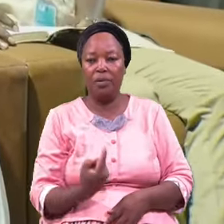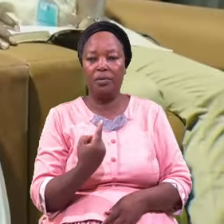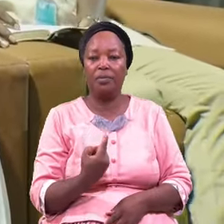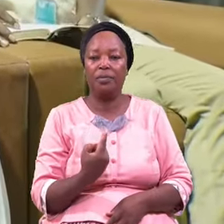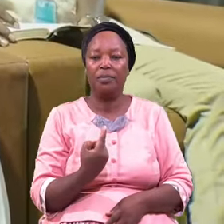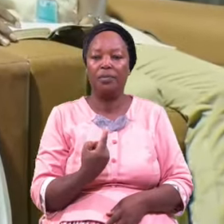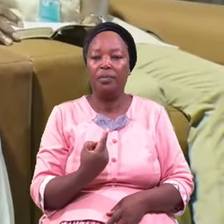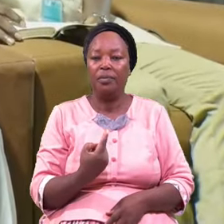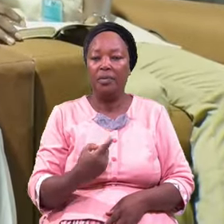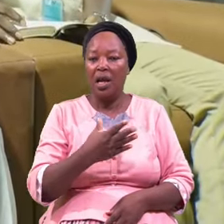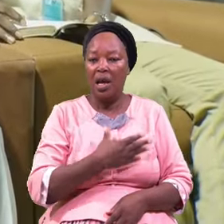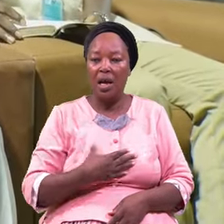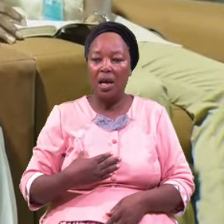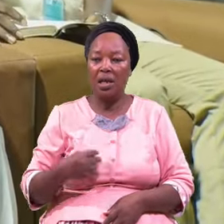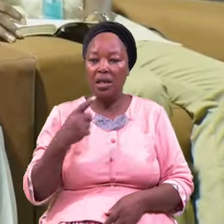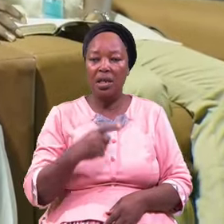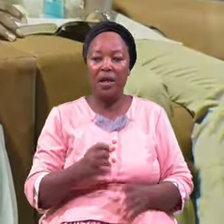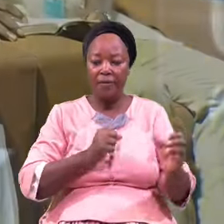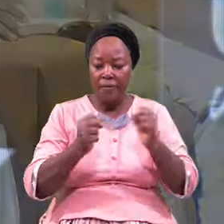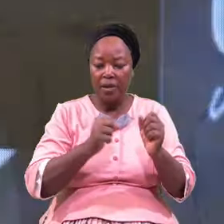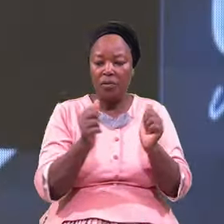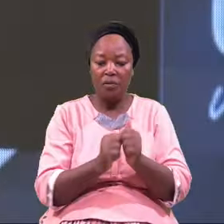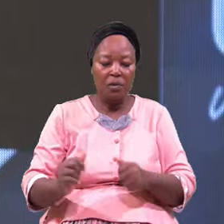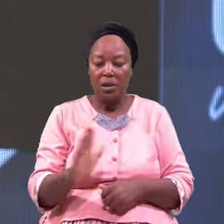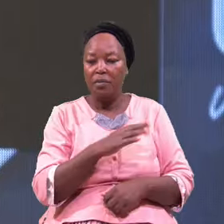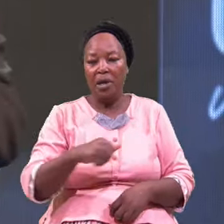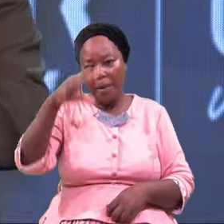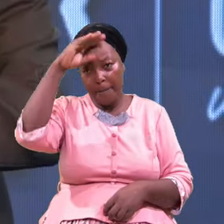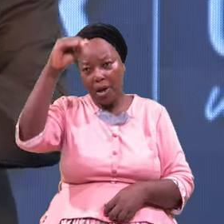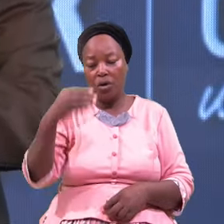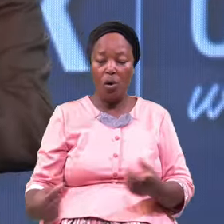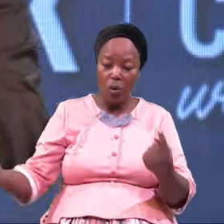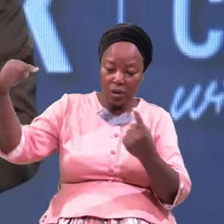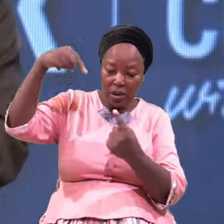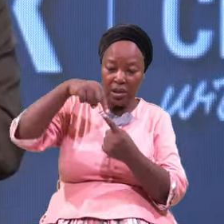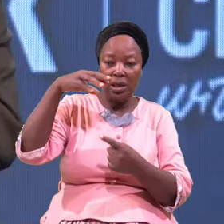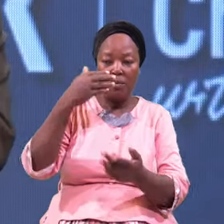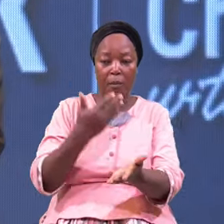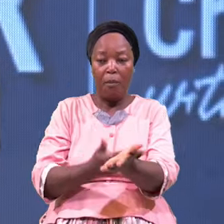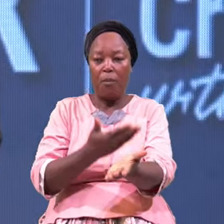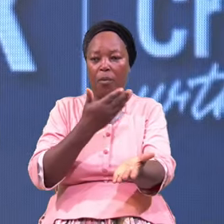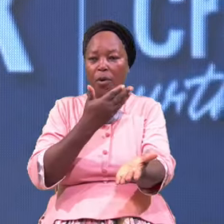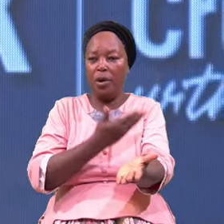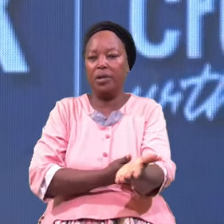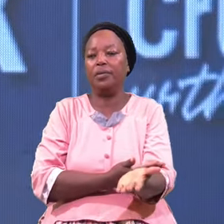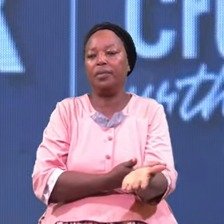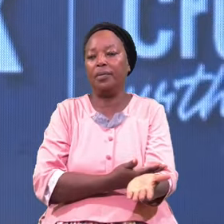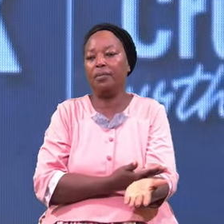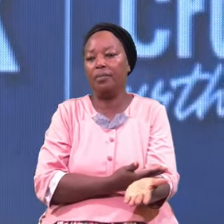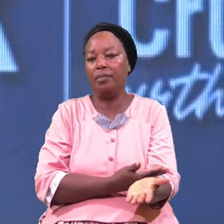And there wrestled with him a man Until the breaking of the day